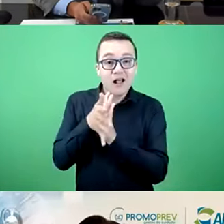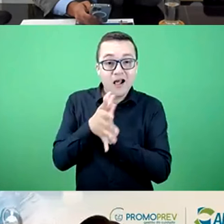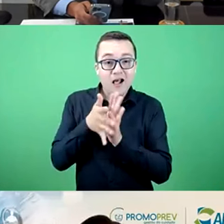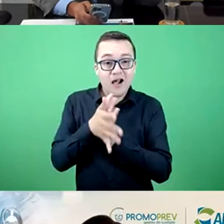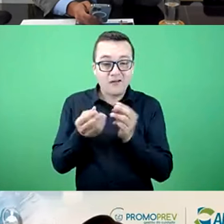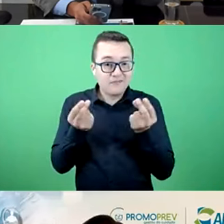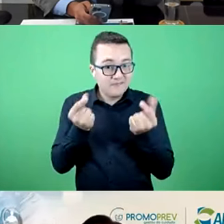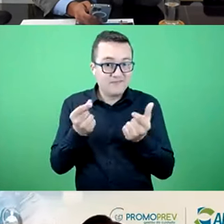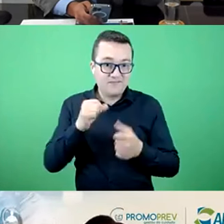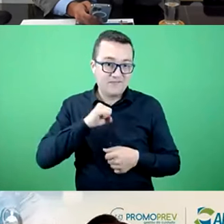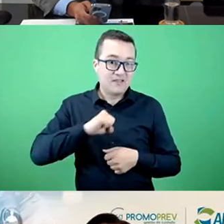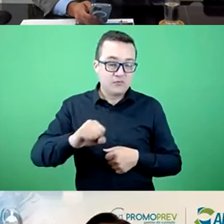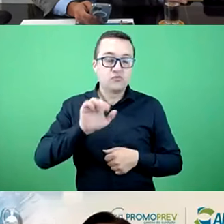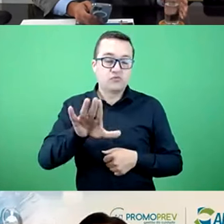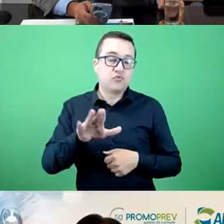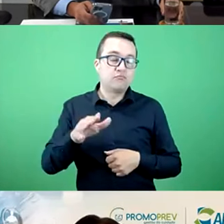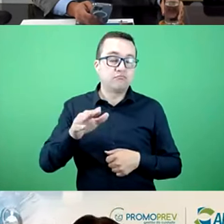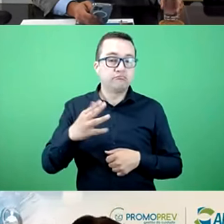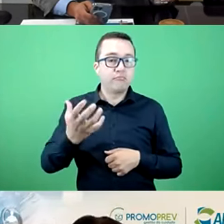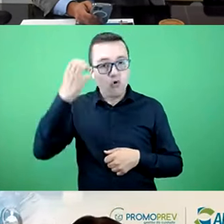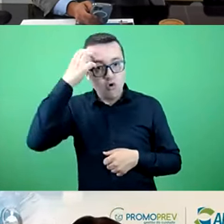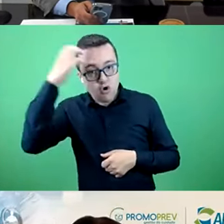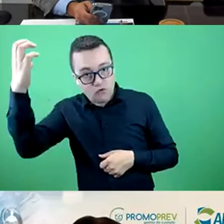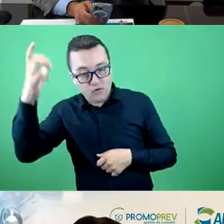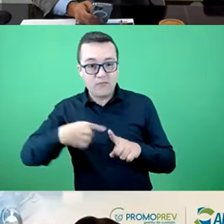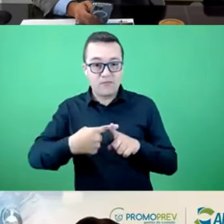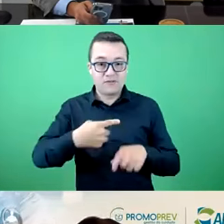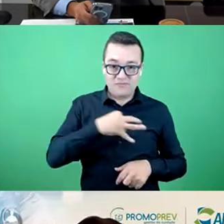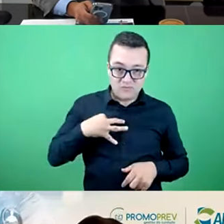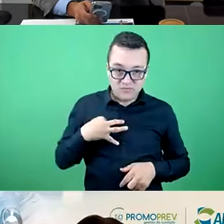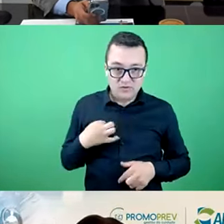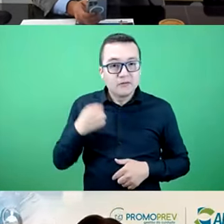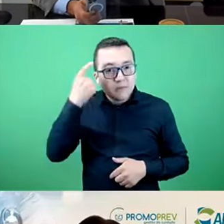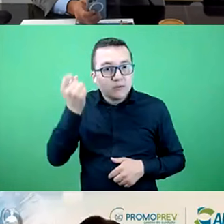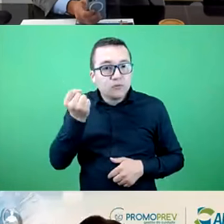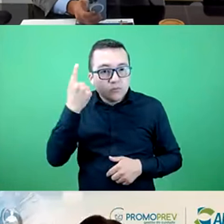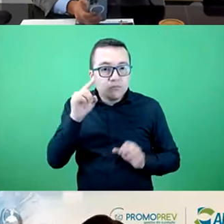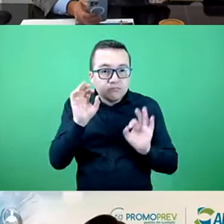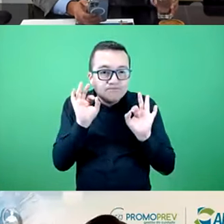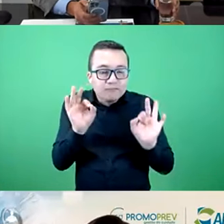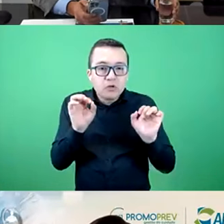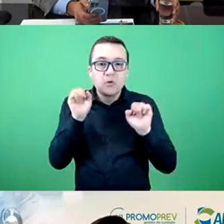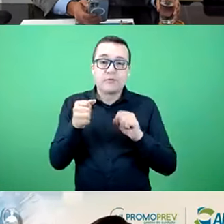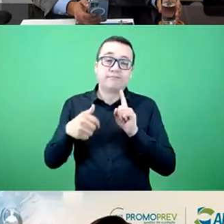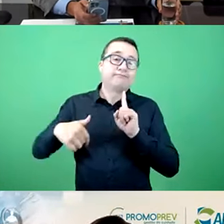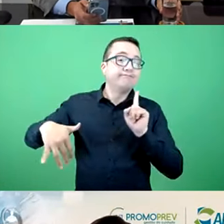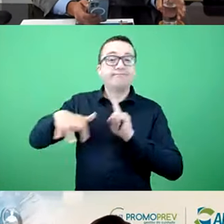this service. Before I start speaking about the public and private sectors, I could not